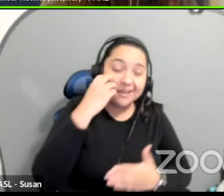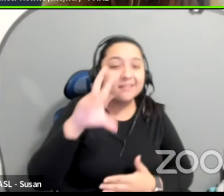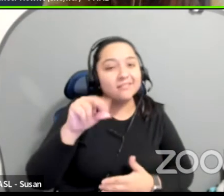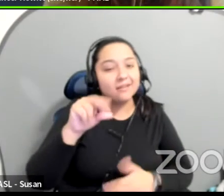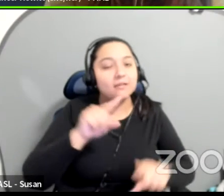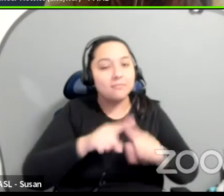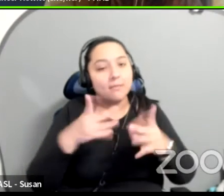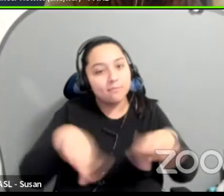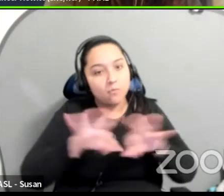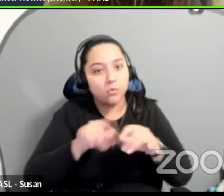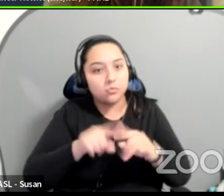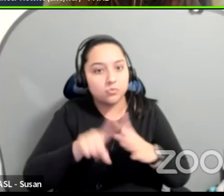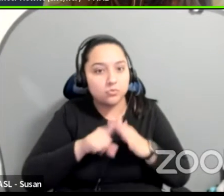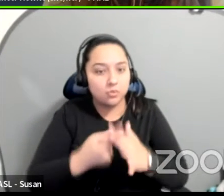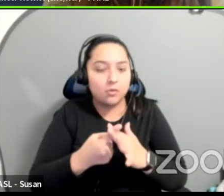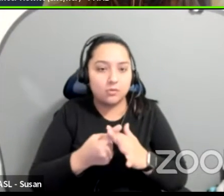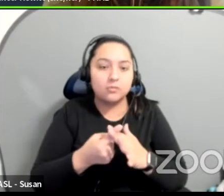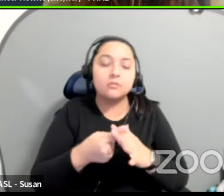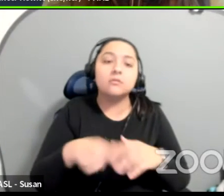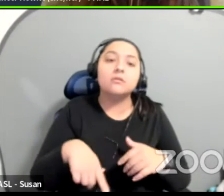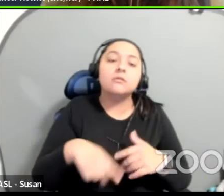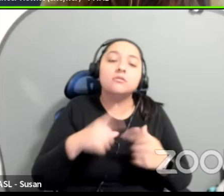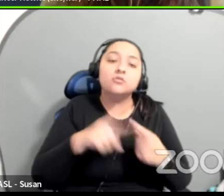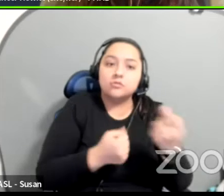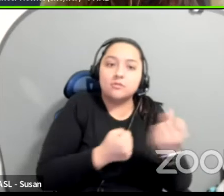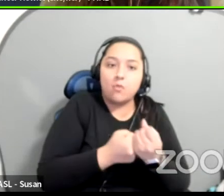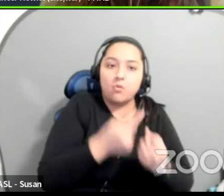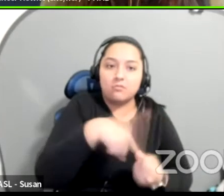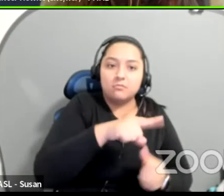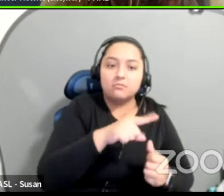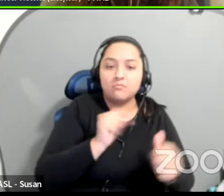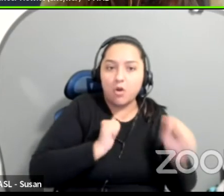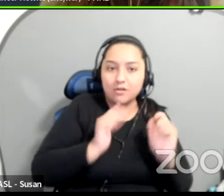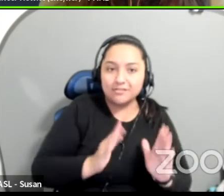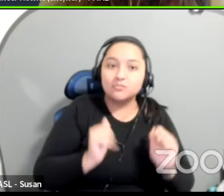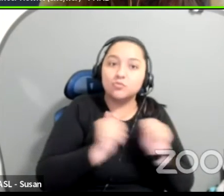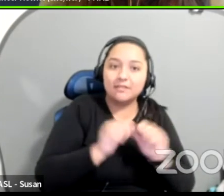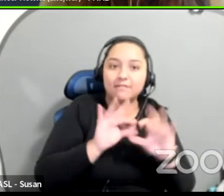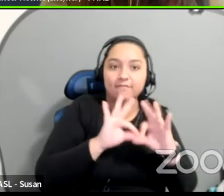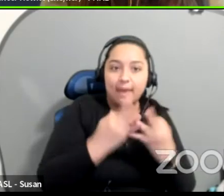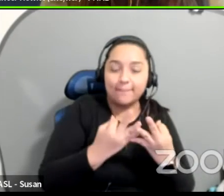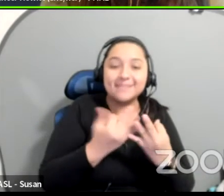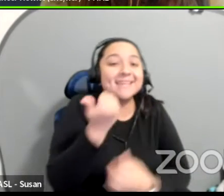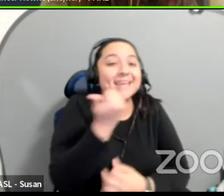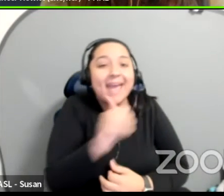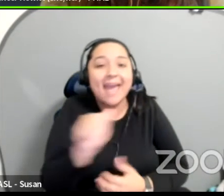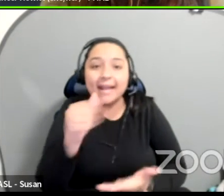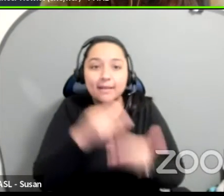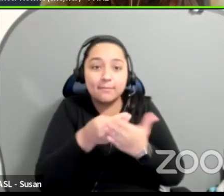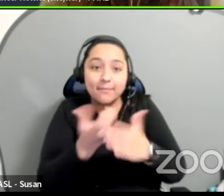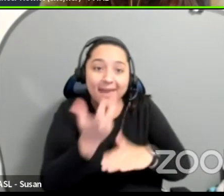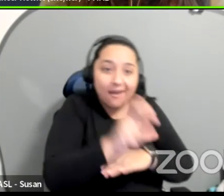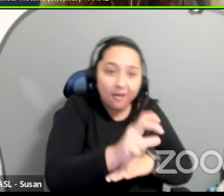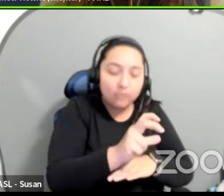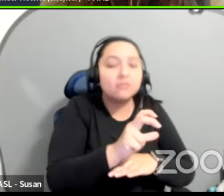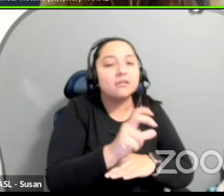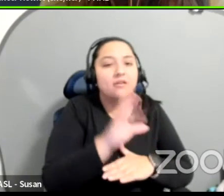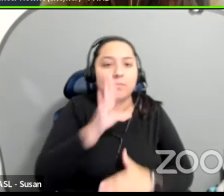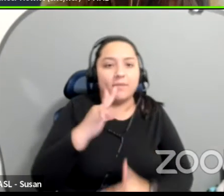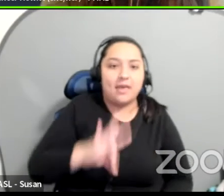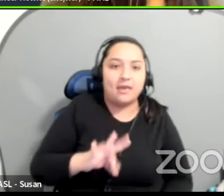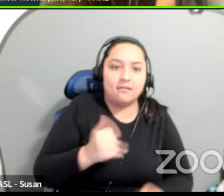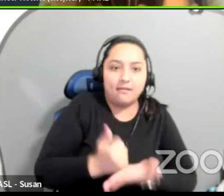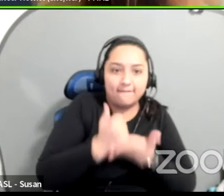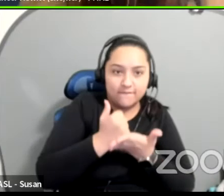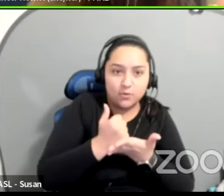and anti-discriminatory for artists with families, and then saying any amount is helpful. Put it on the budget line